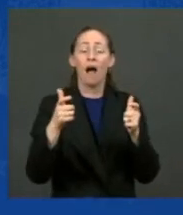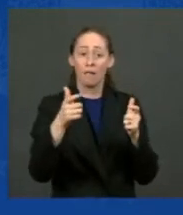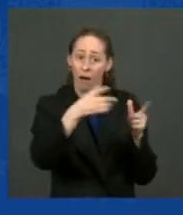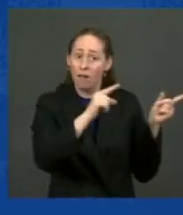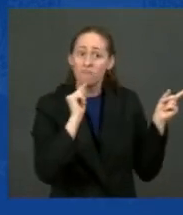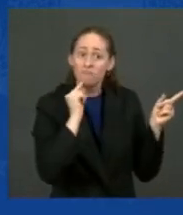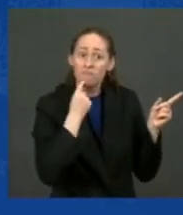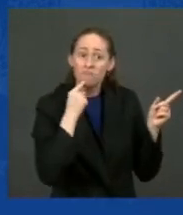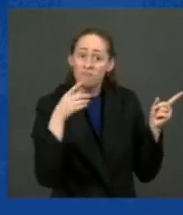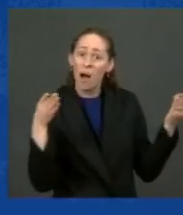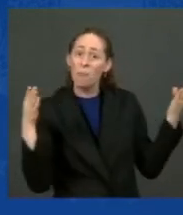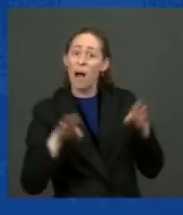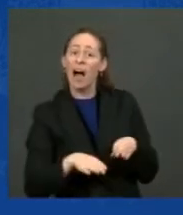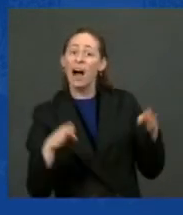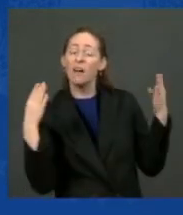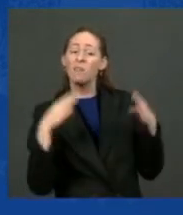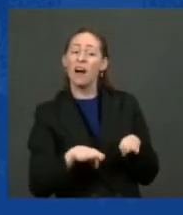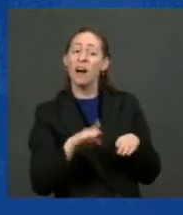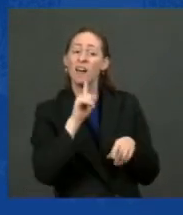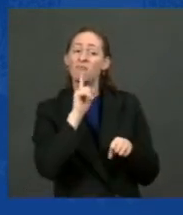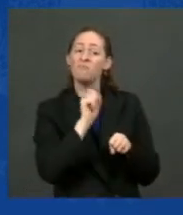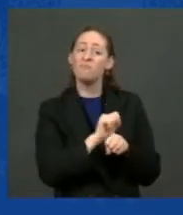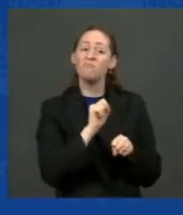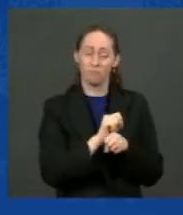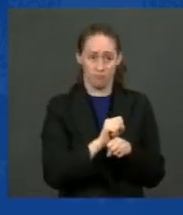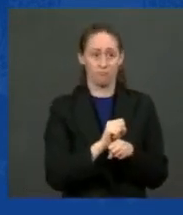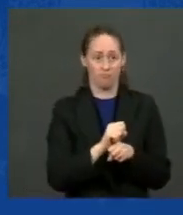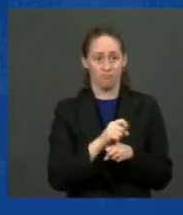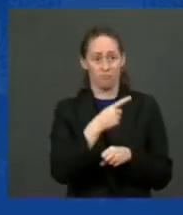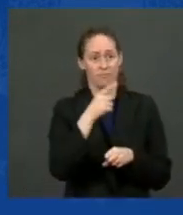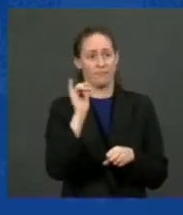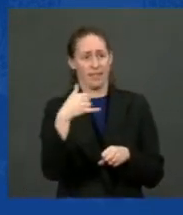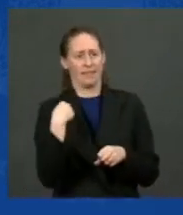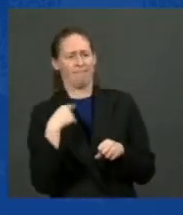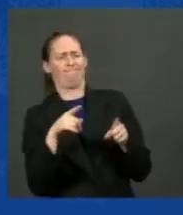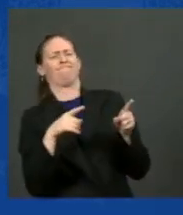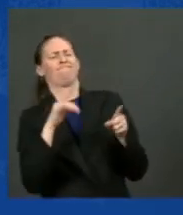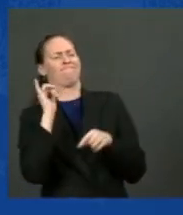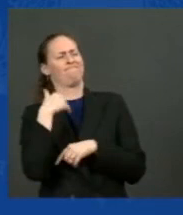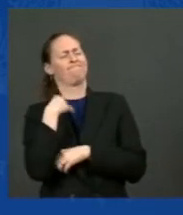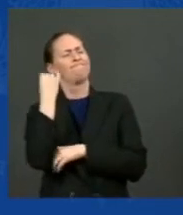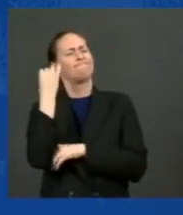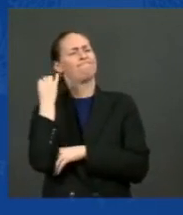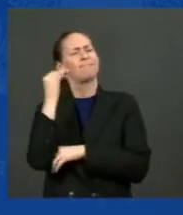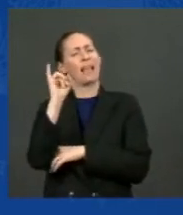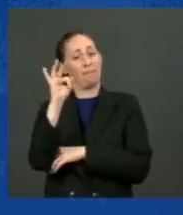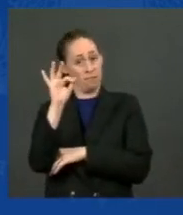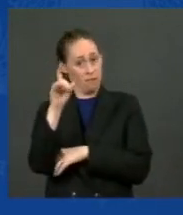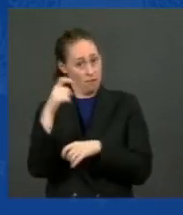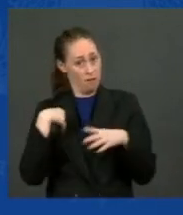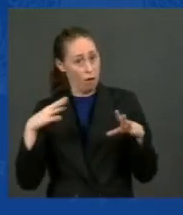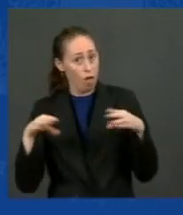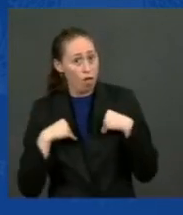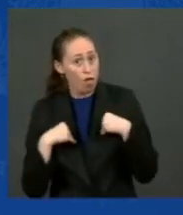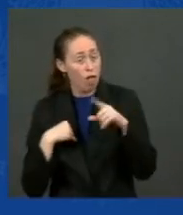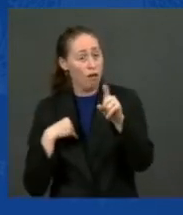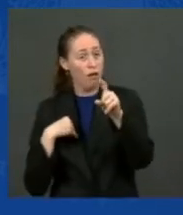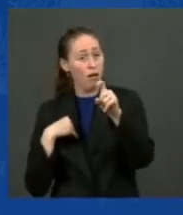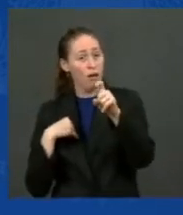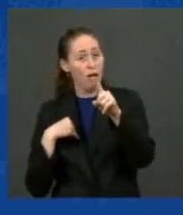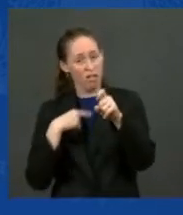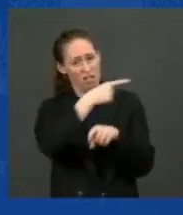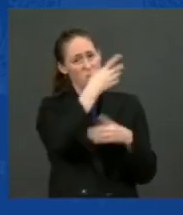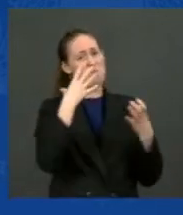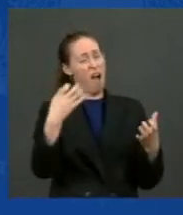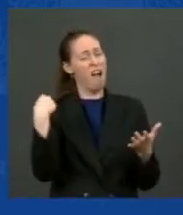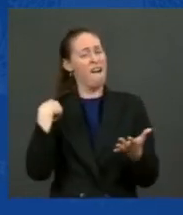betting for the first time we won't respond to this inflection point in history that will fail to rise to the occasion. But you've heard me